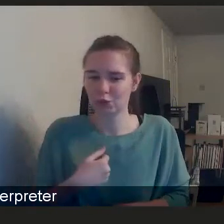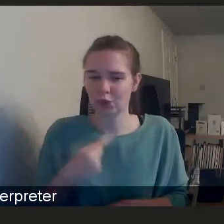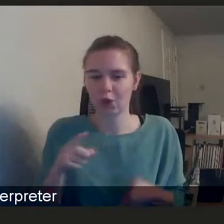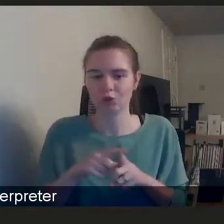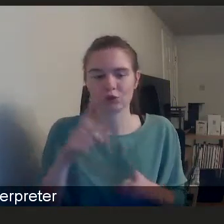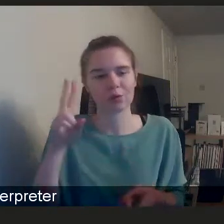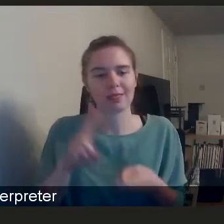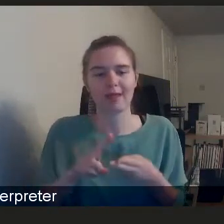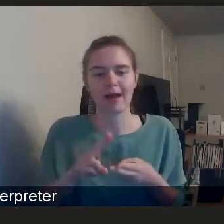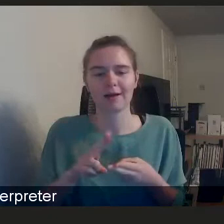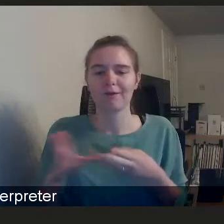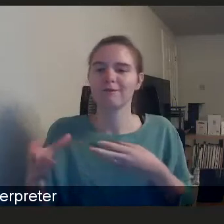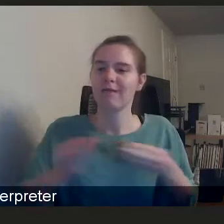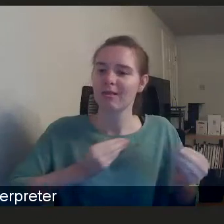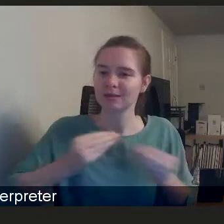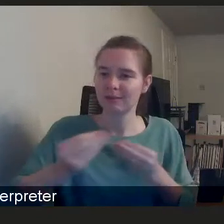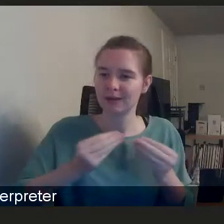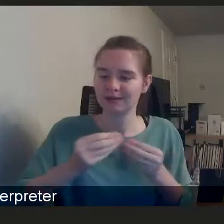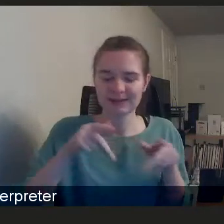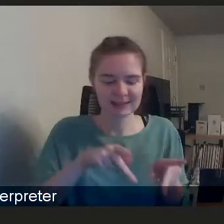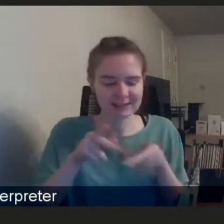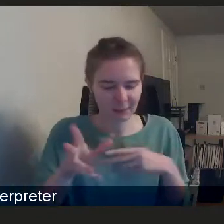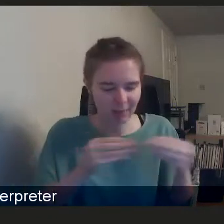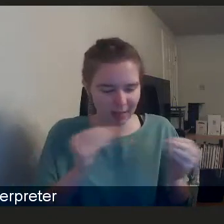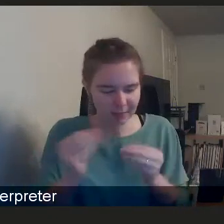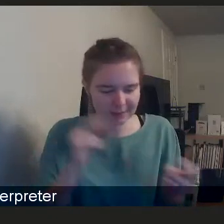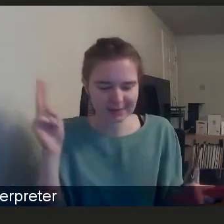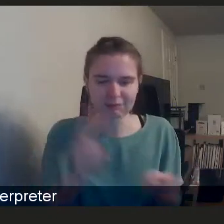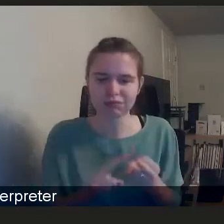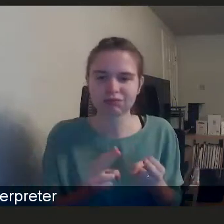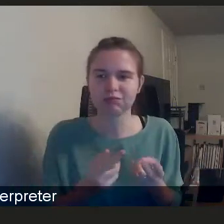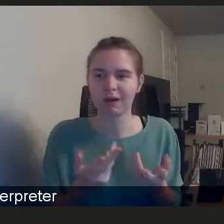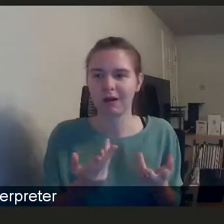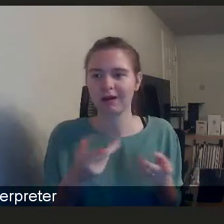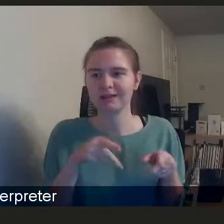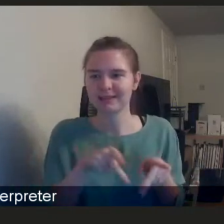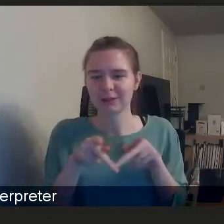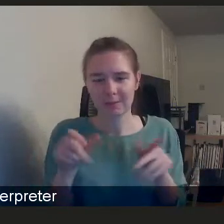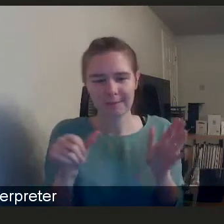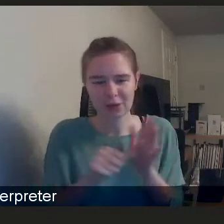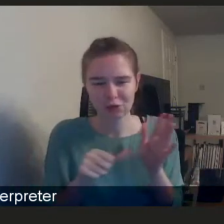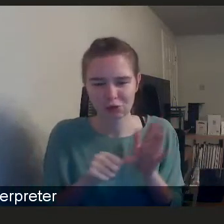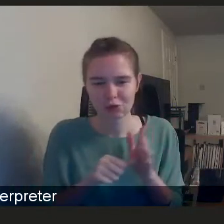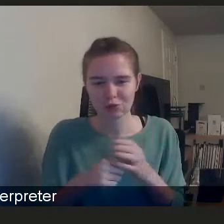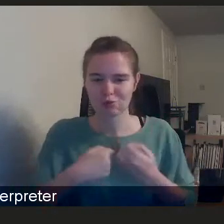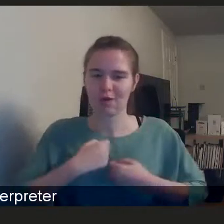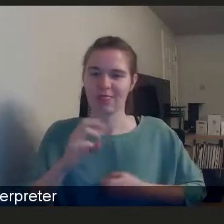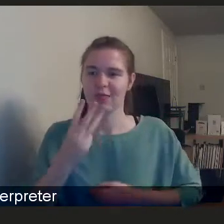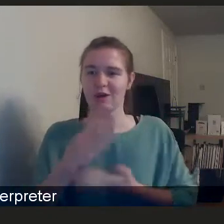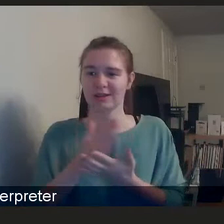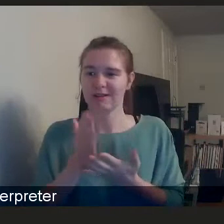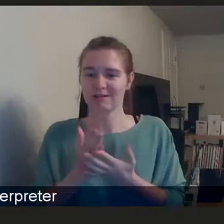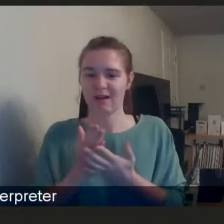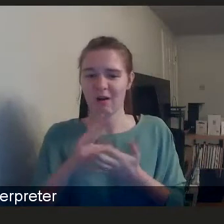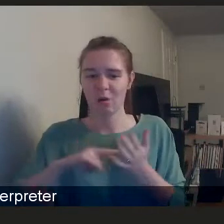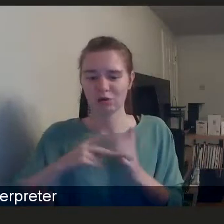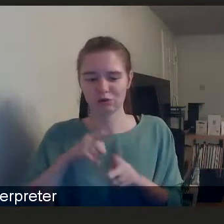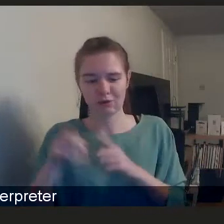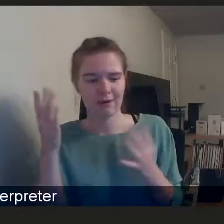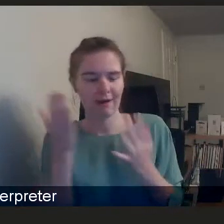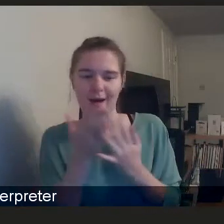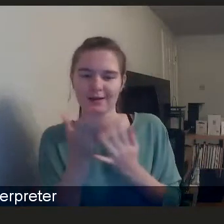flexibility within the system and some of the systemic issues there for a third sector organisation like us to be able to access